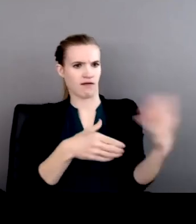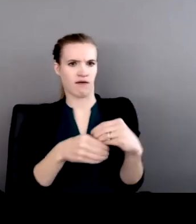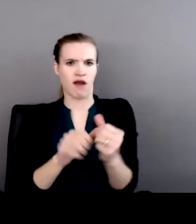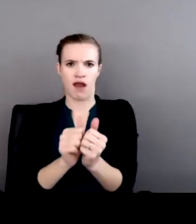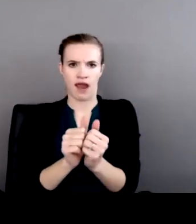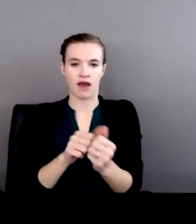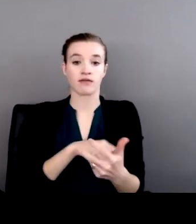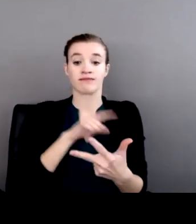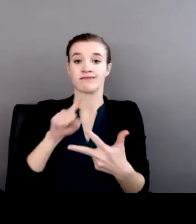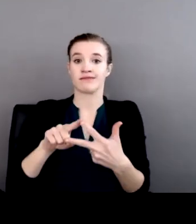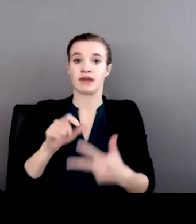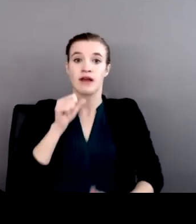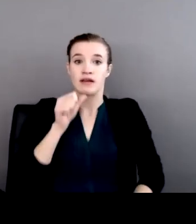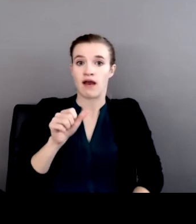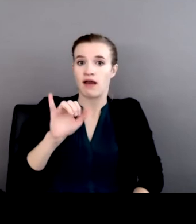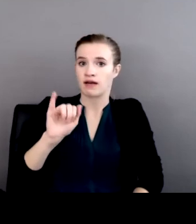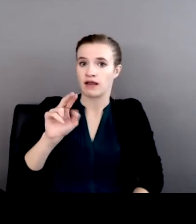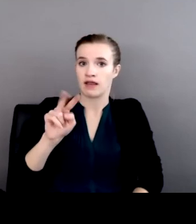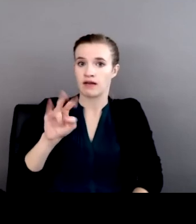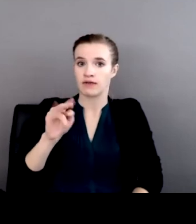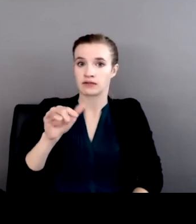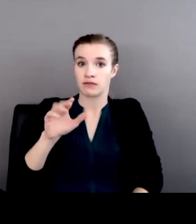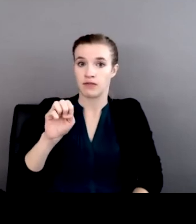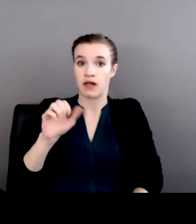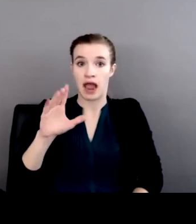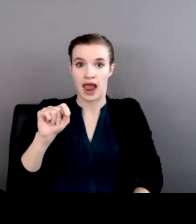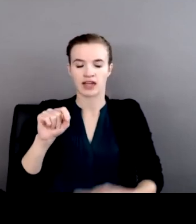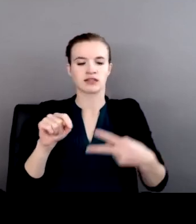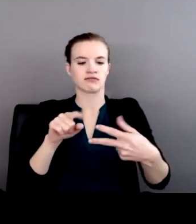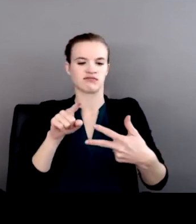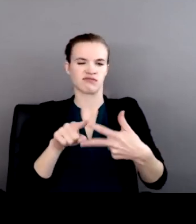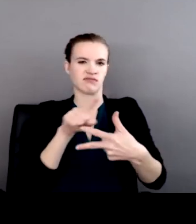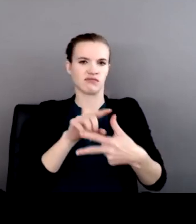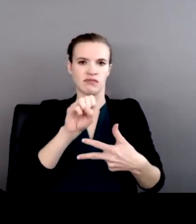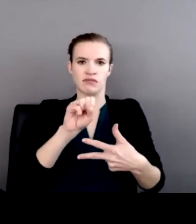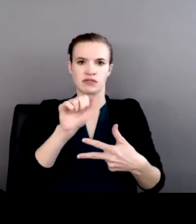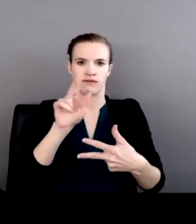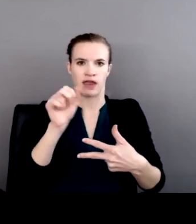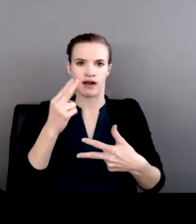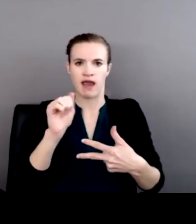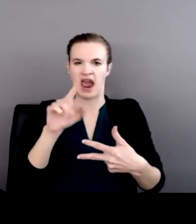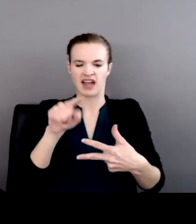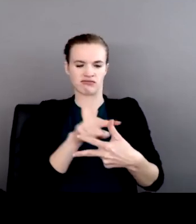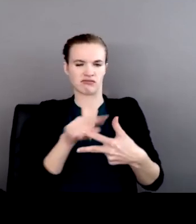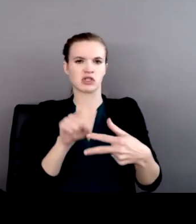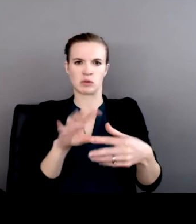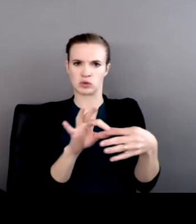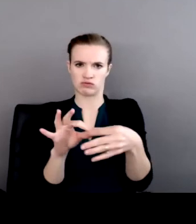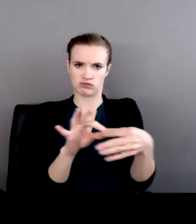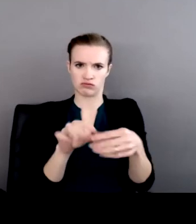Act is intended to complement Savannah's Act by requiring the Interior Department to coordinate